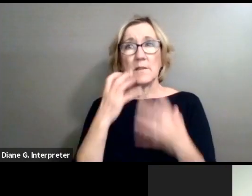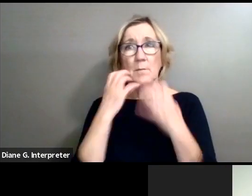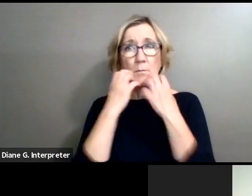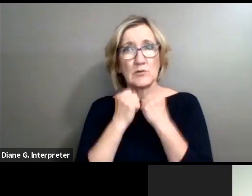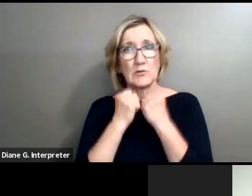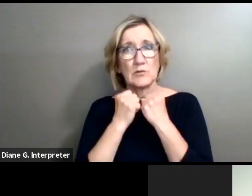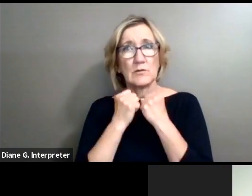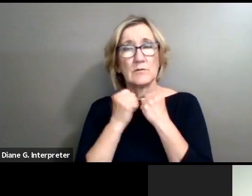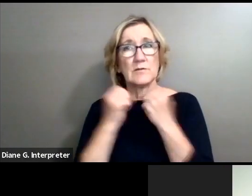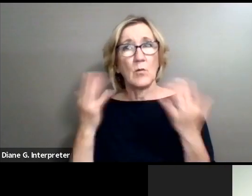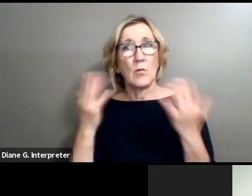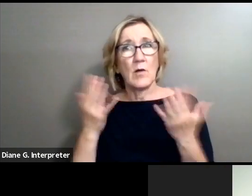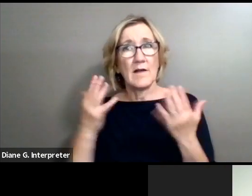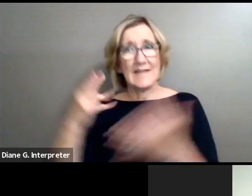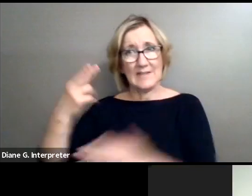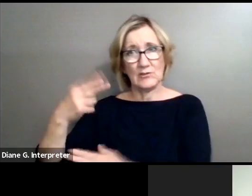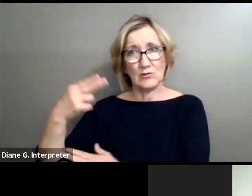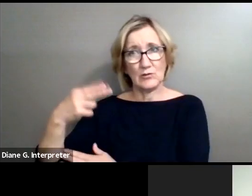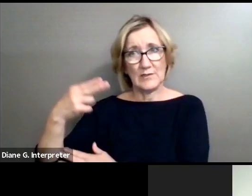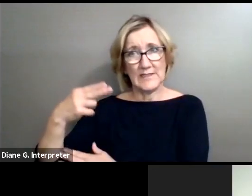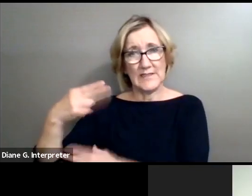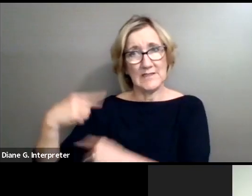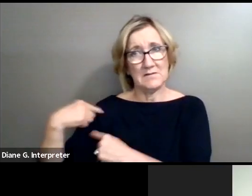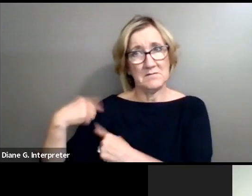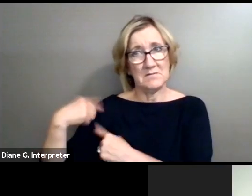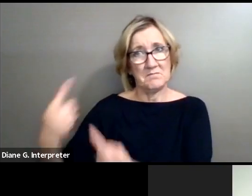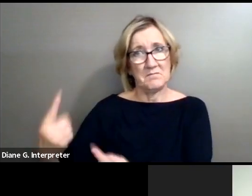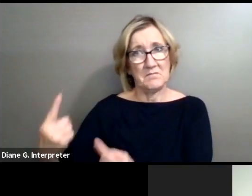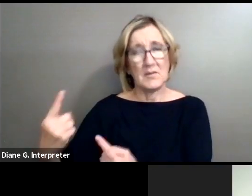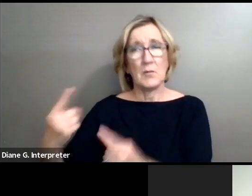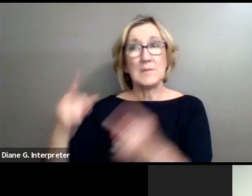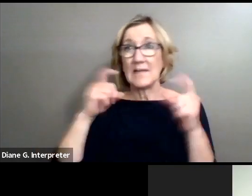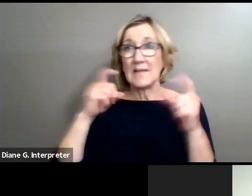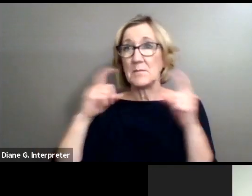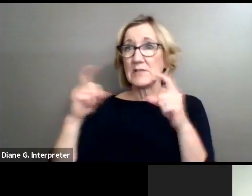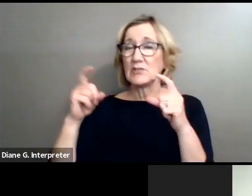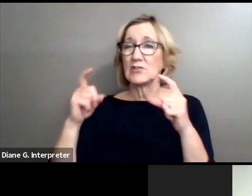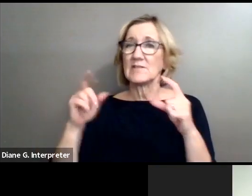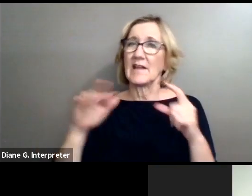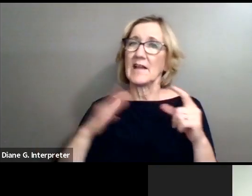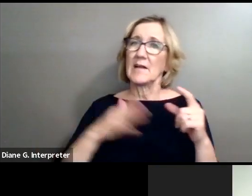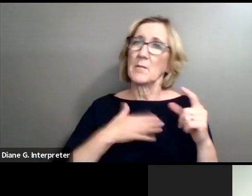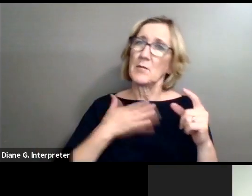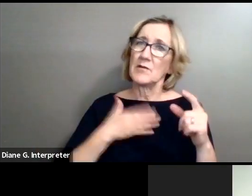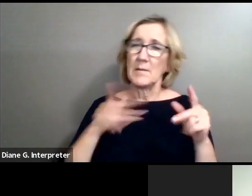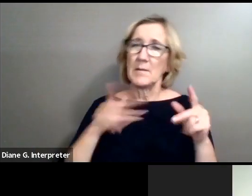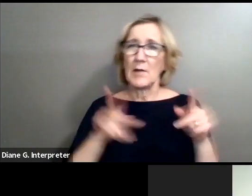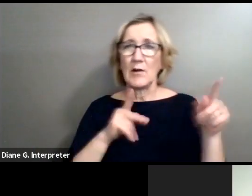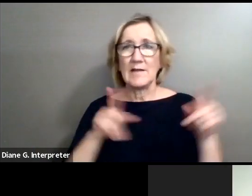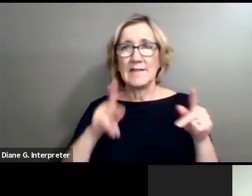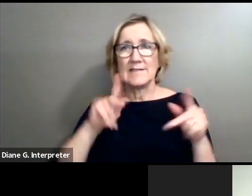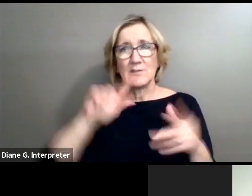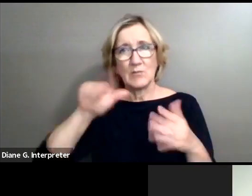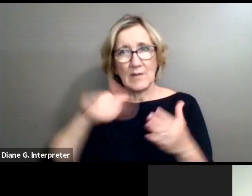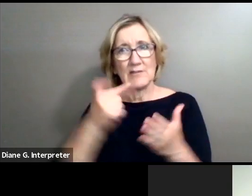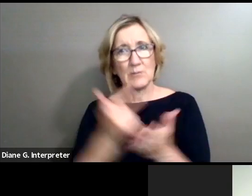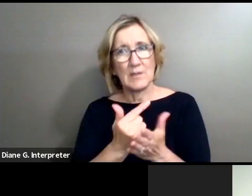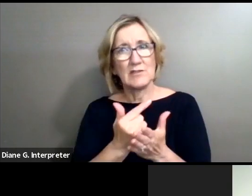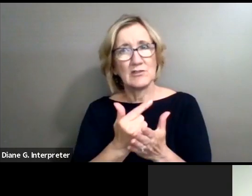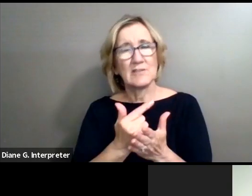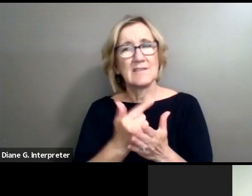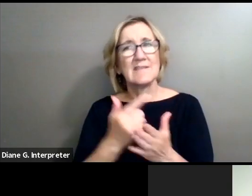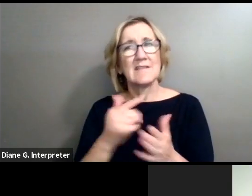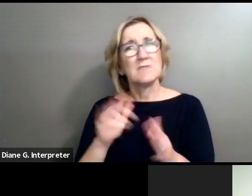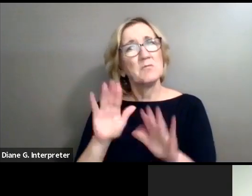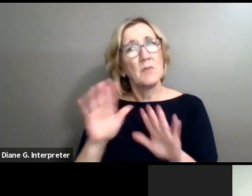really what that means is when we take pictures at like special occasions, like birthday parties and graduations, those are absolutely great. they do capture